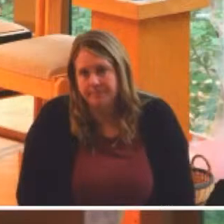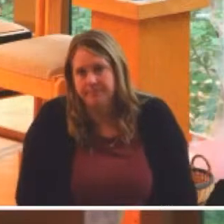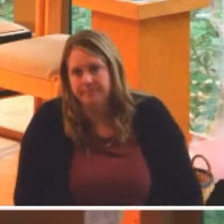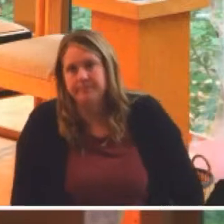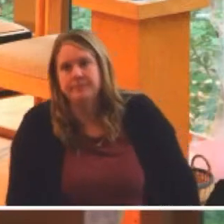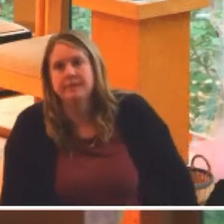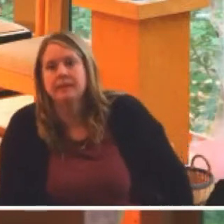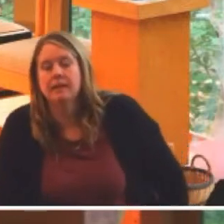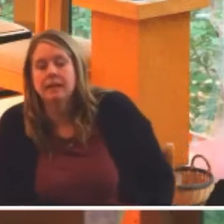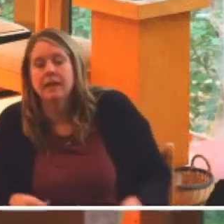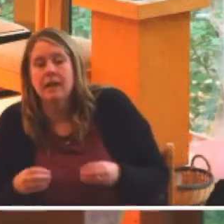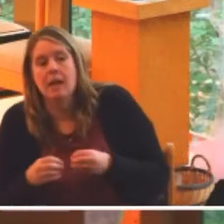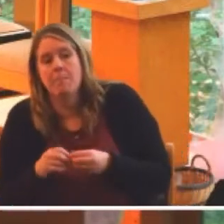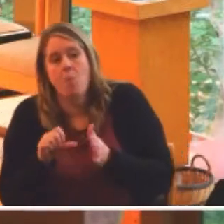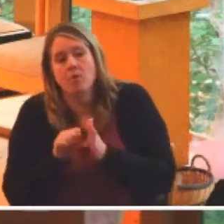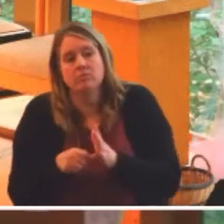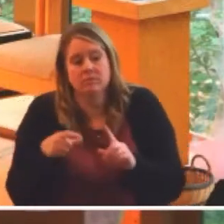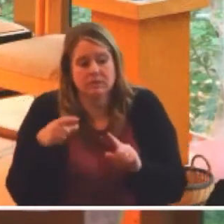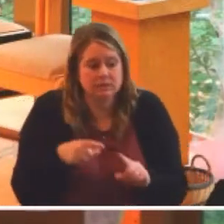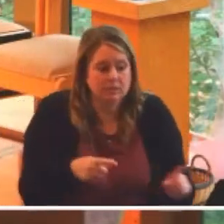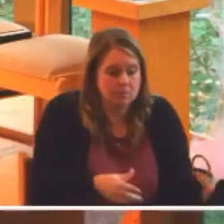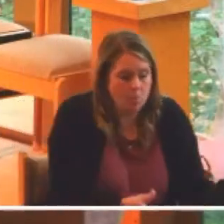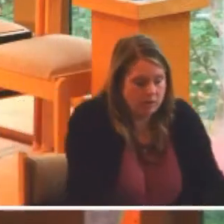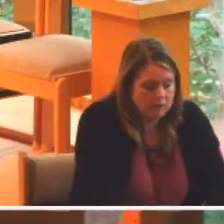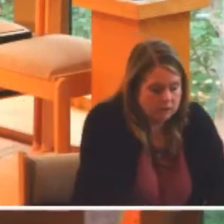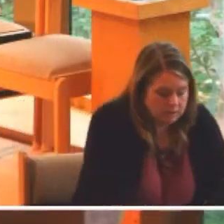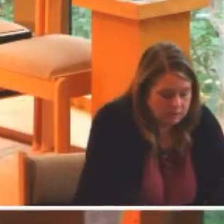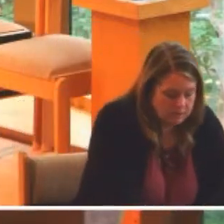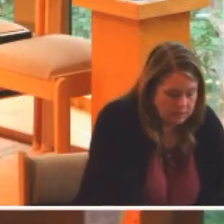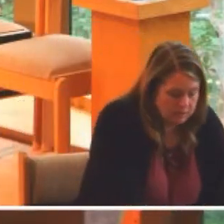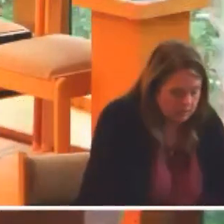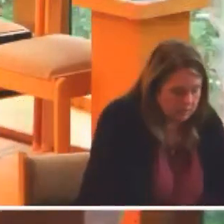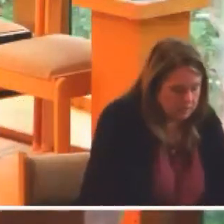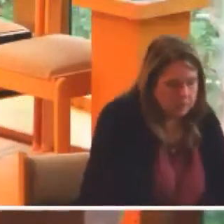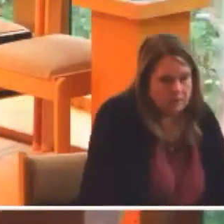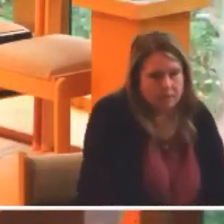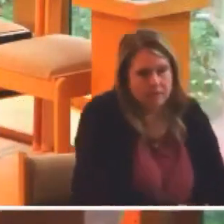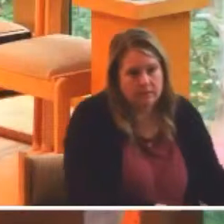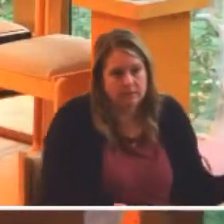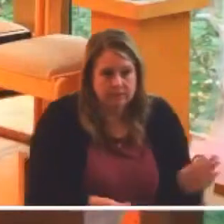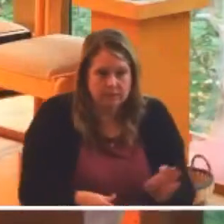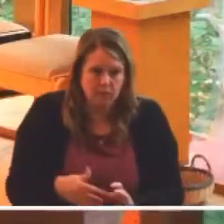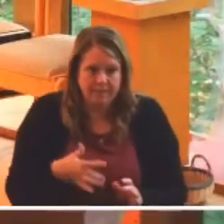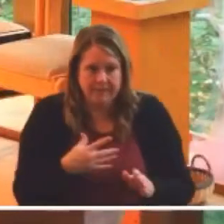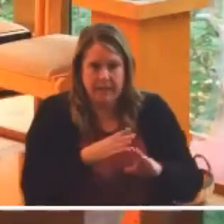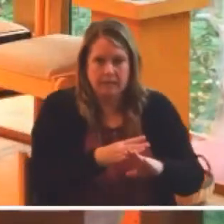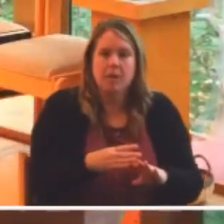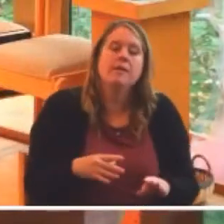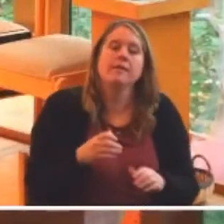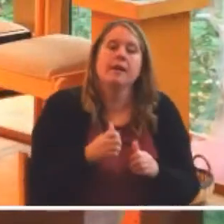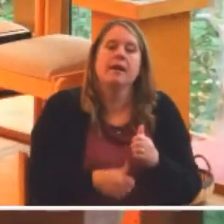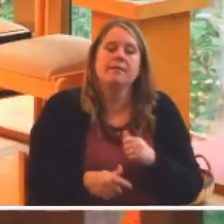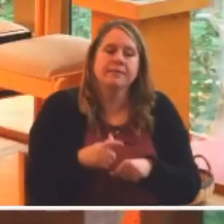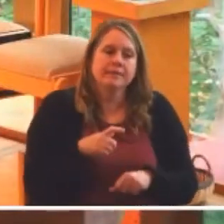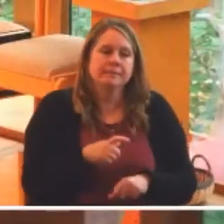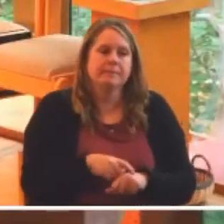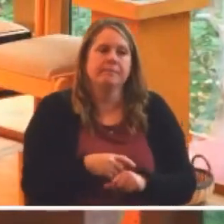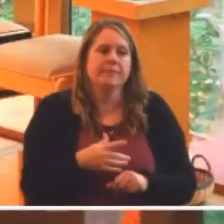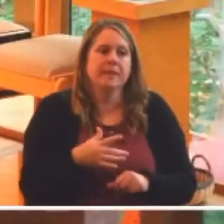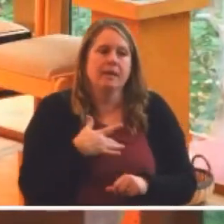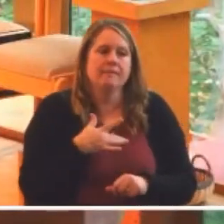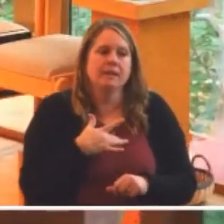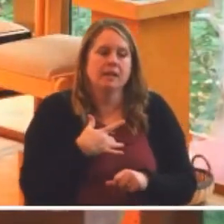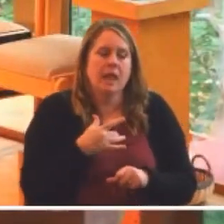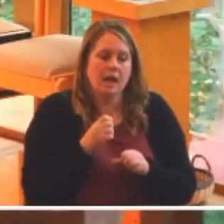More to that point, democracy is an historic anomaly. In almost every single case, when a